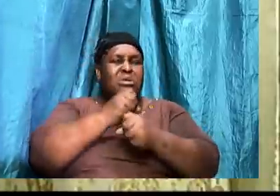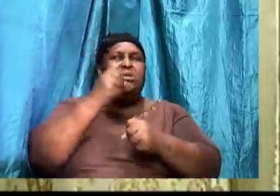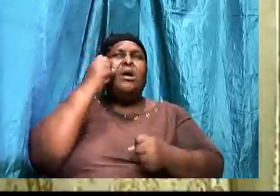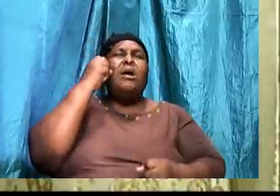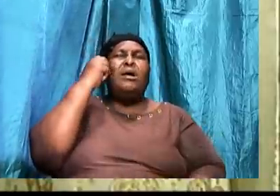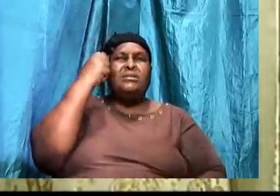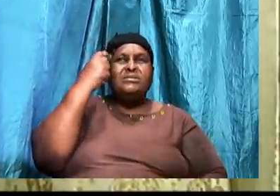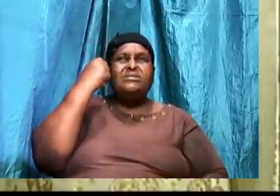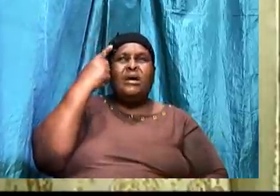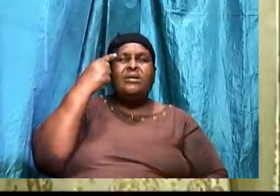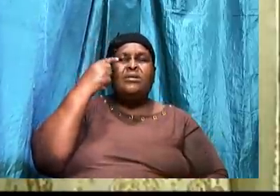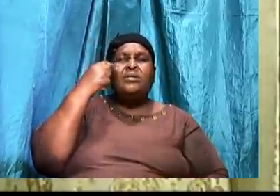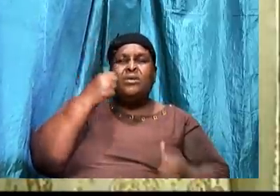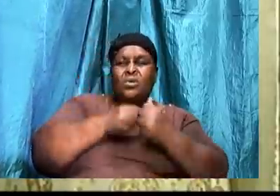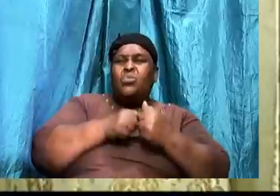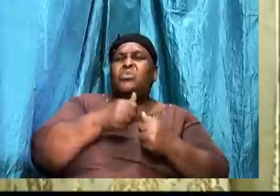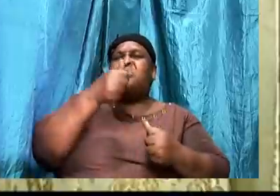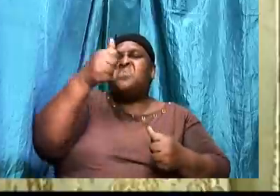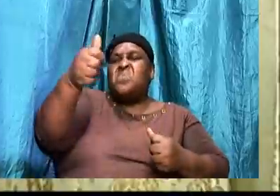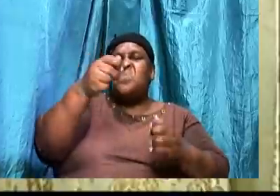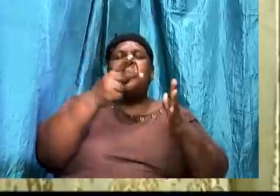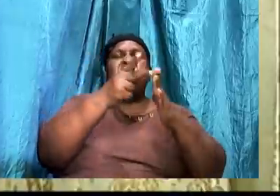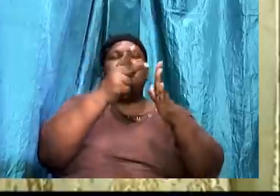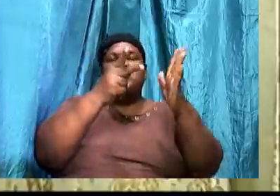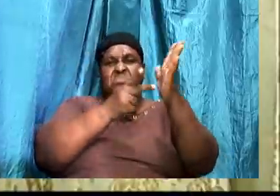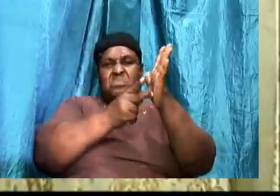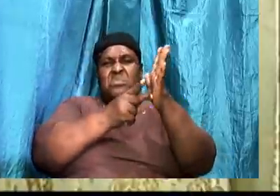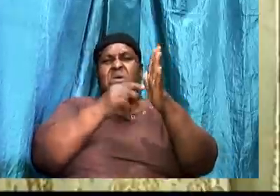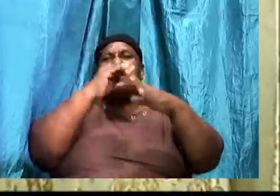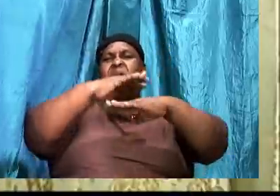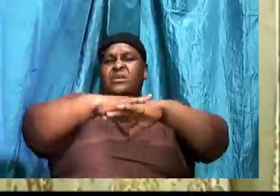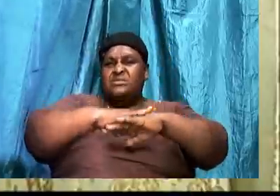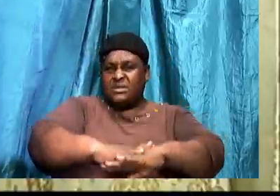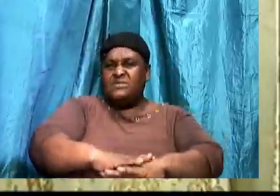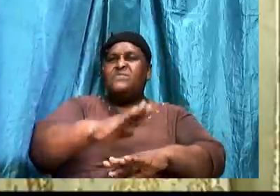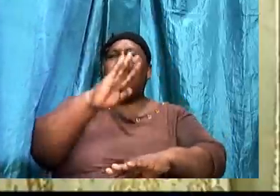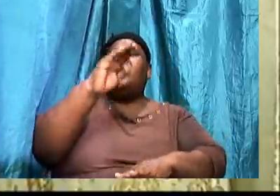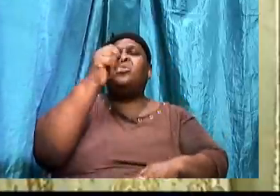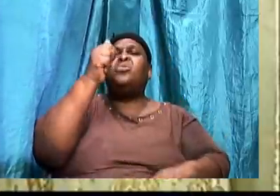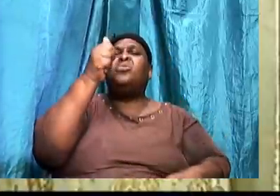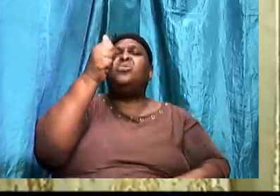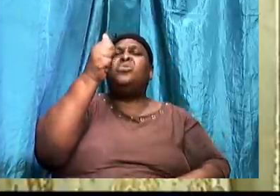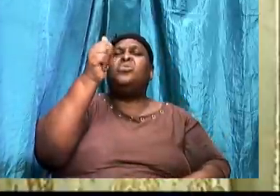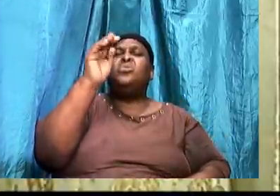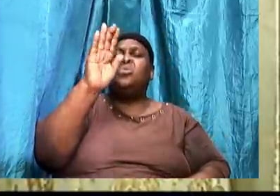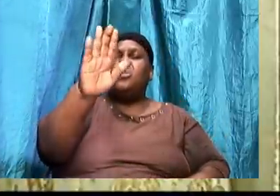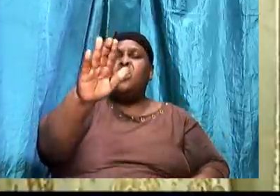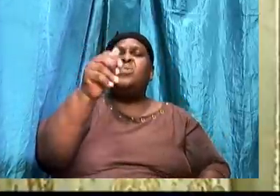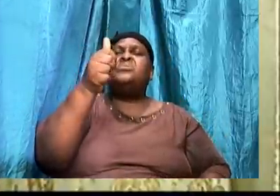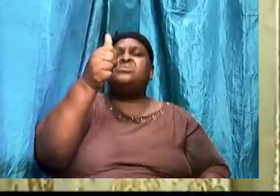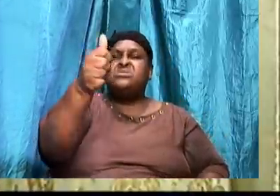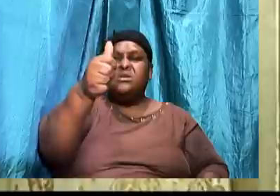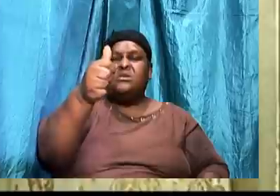is aligned with your principle. And, to satisfy your desire. And, conscience.